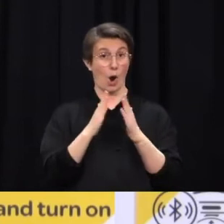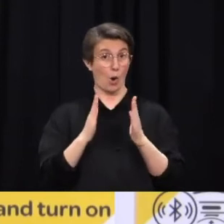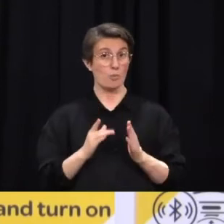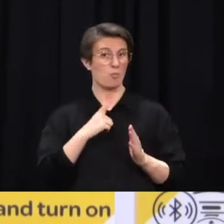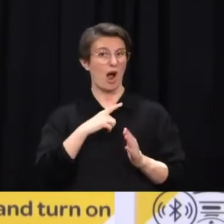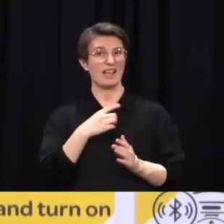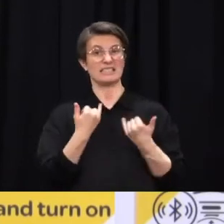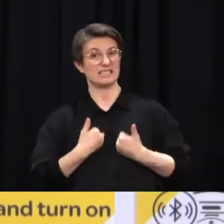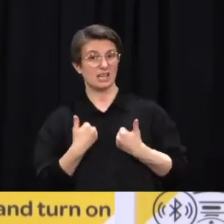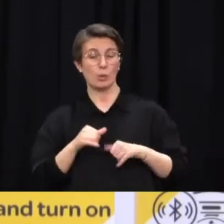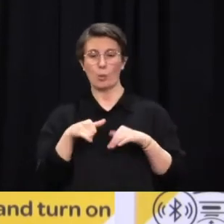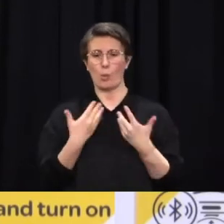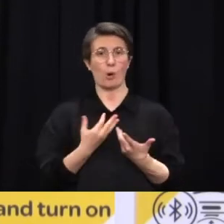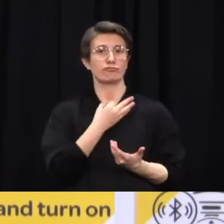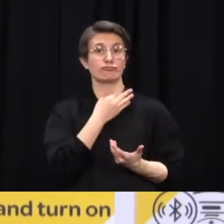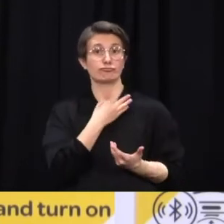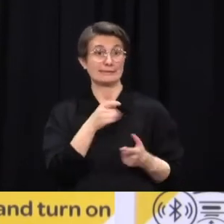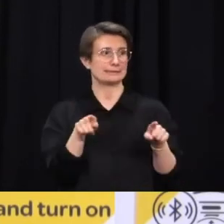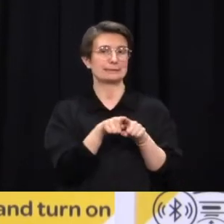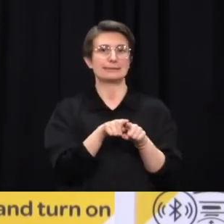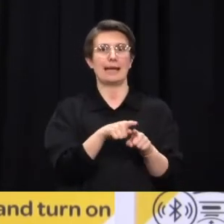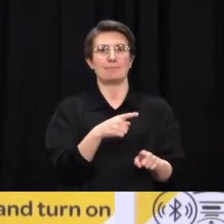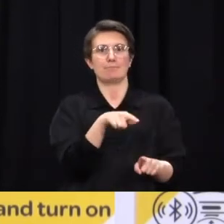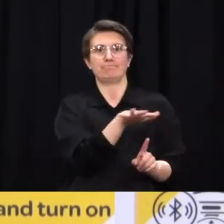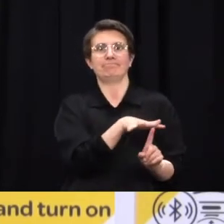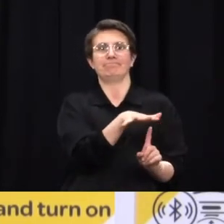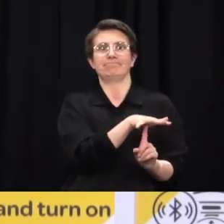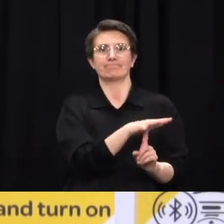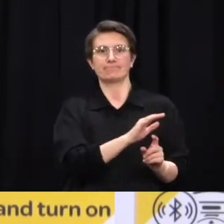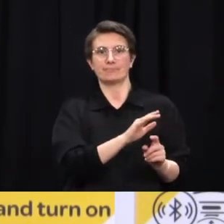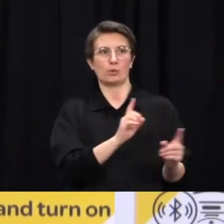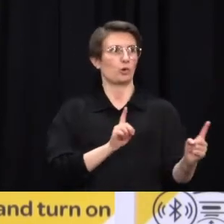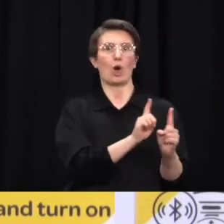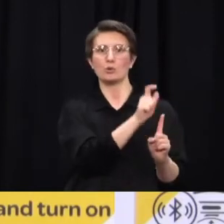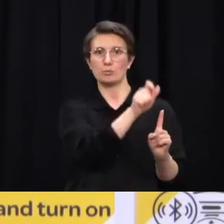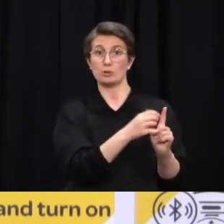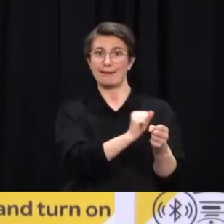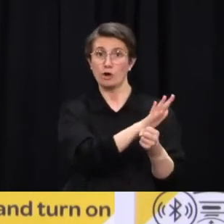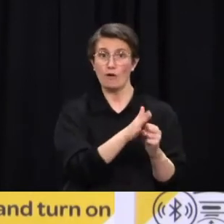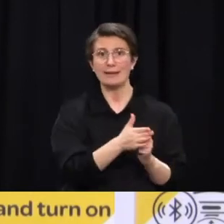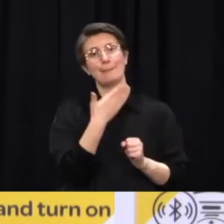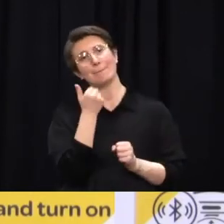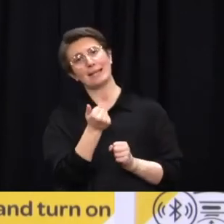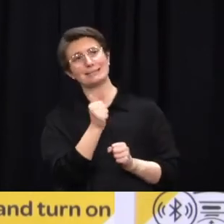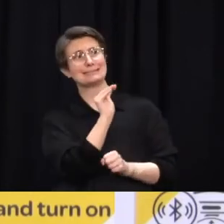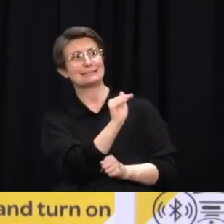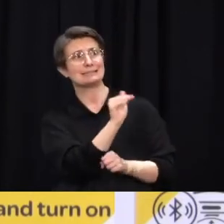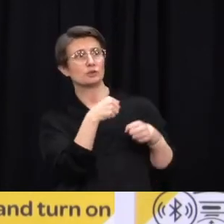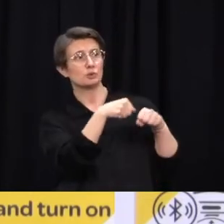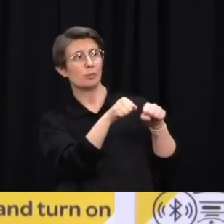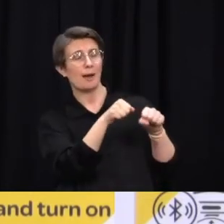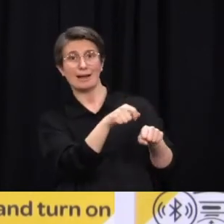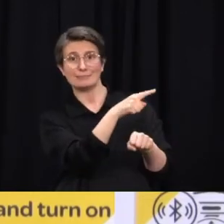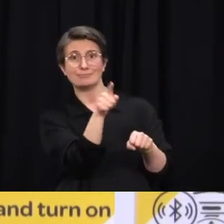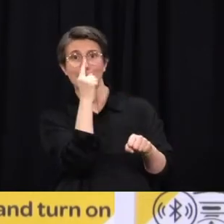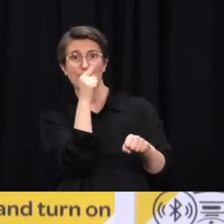home deliveries. Please let them know that so that they can prioritise if at all possible. I know the supermarkets are working really hard to try and do that.